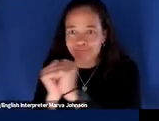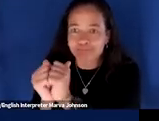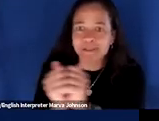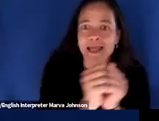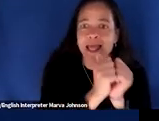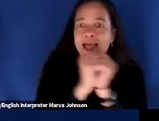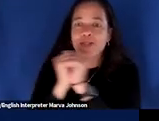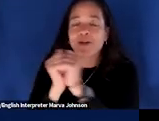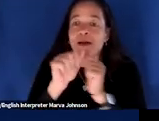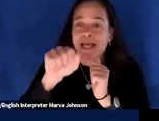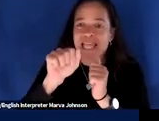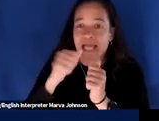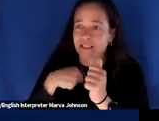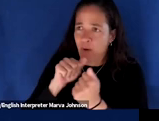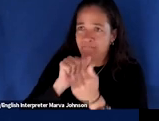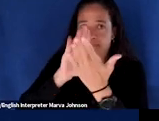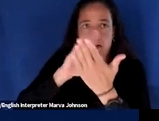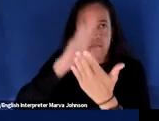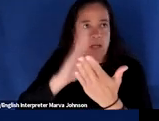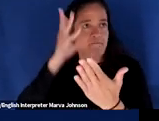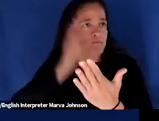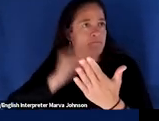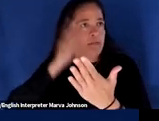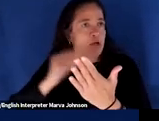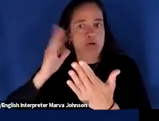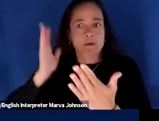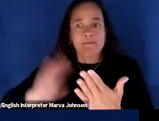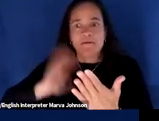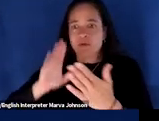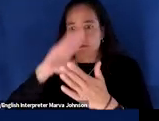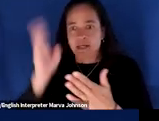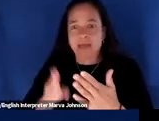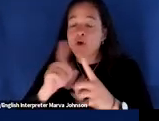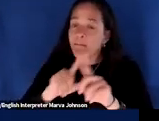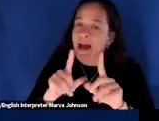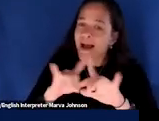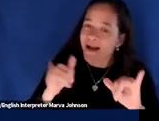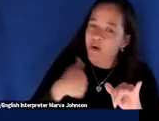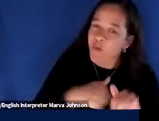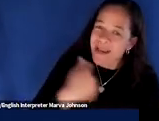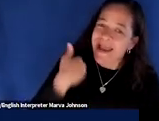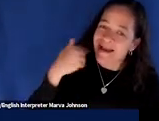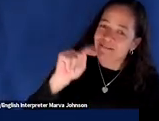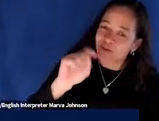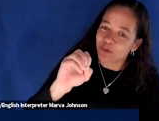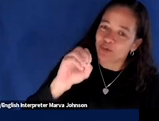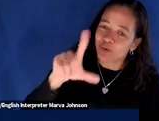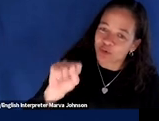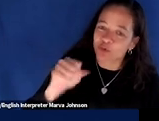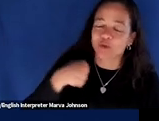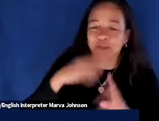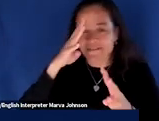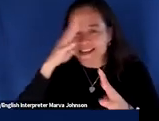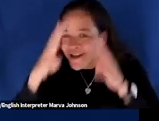unprecedented but yes we also have the tools we have the intelligence and the innovative spirit and we have the